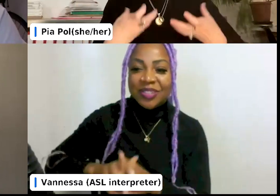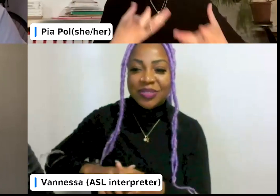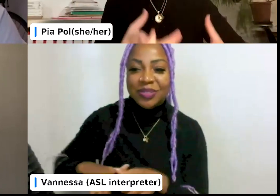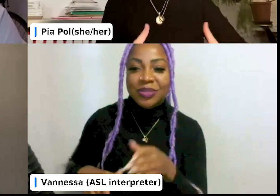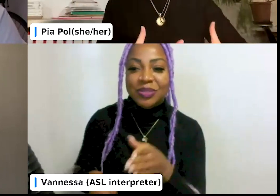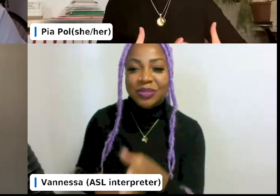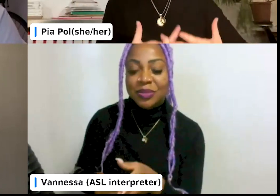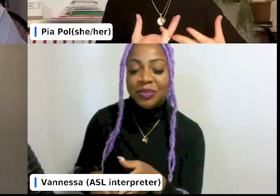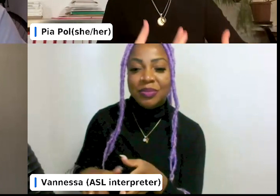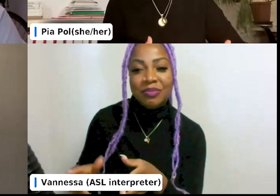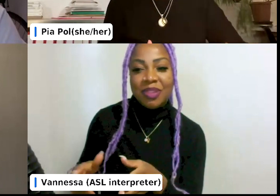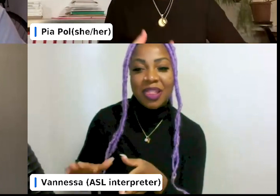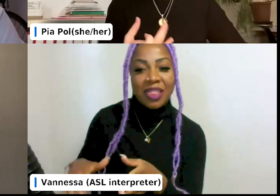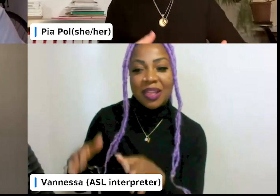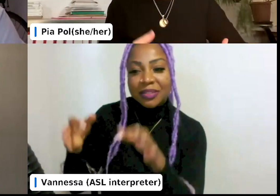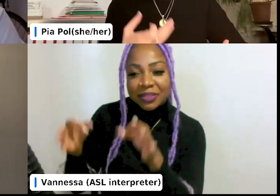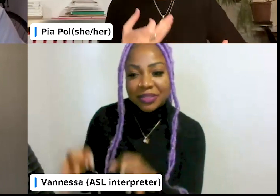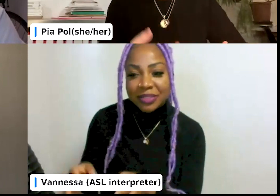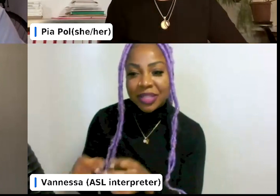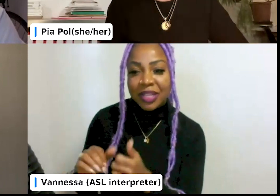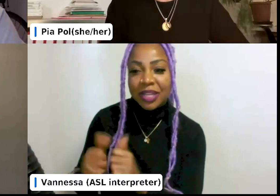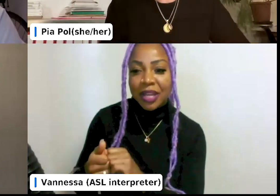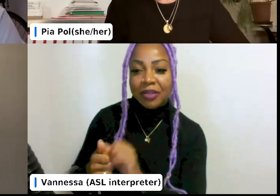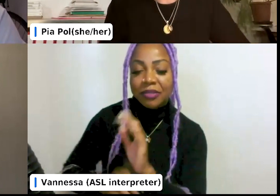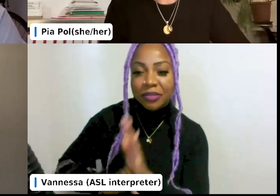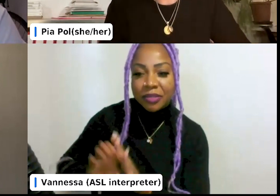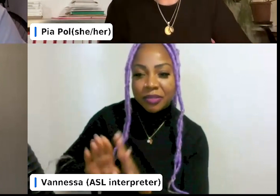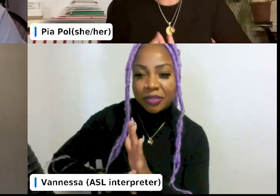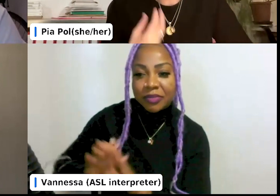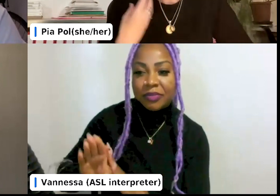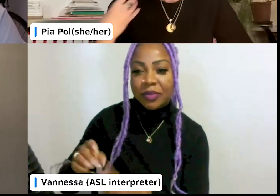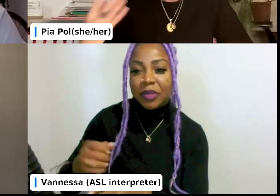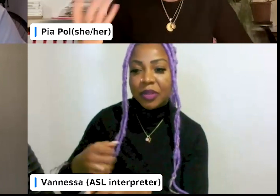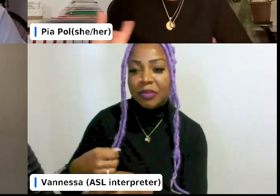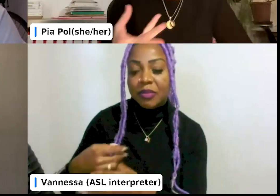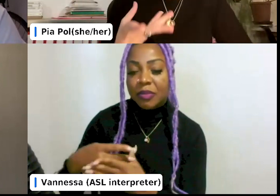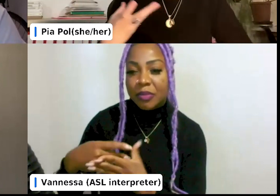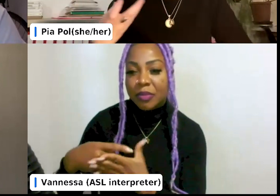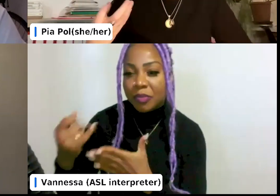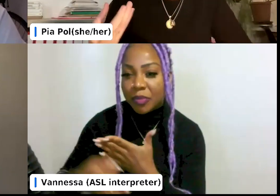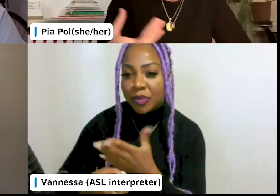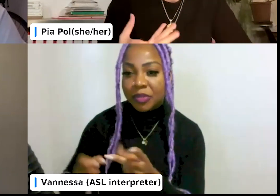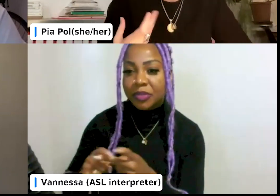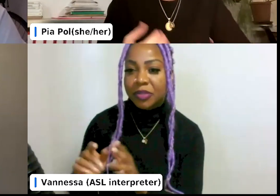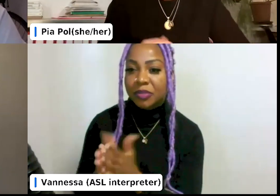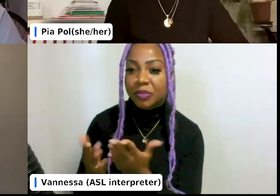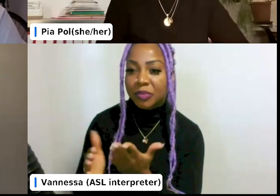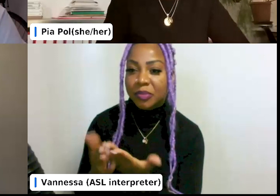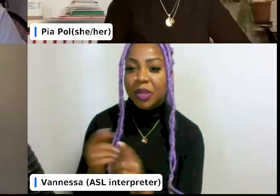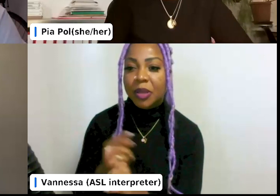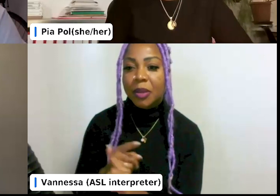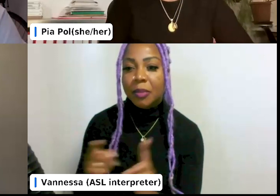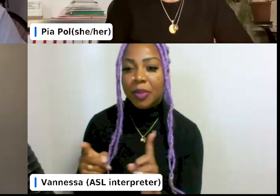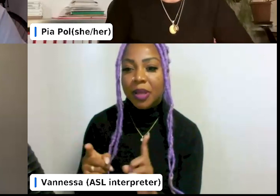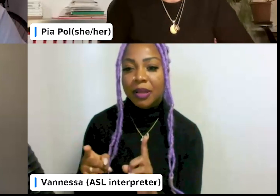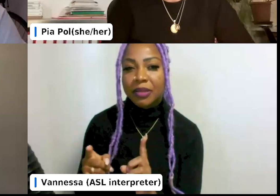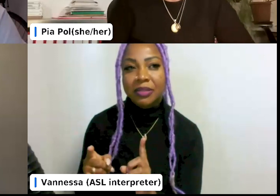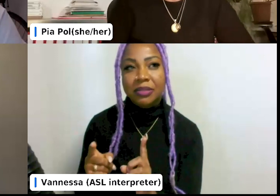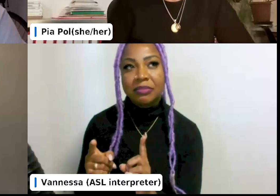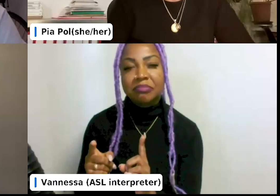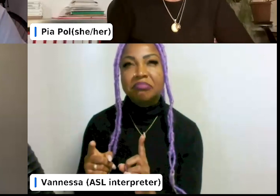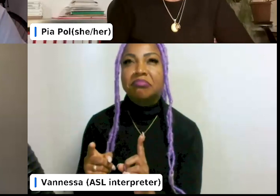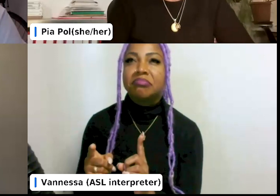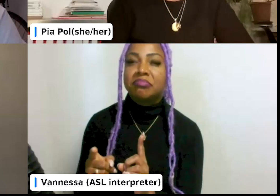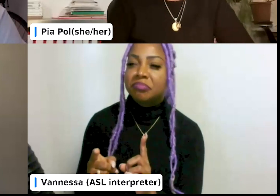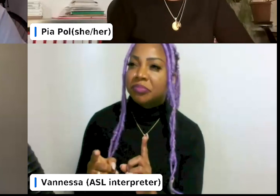core business, which is developing these books and developing these projects, but to see how we can integrate it is something that I